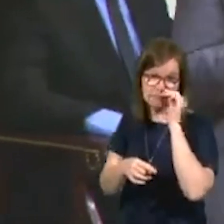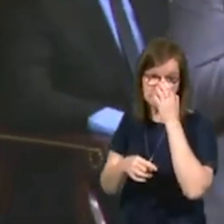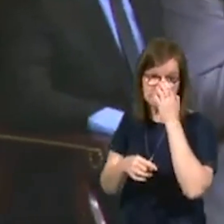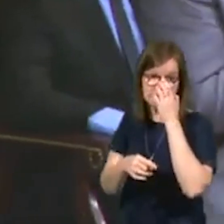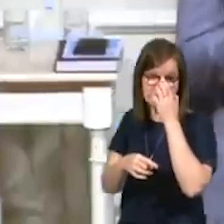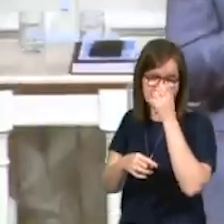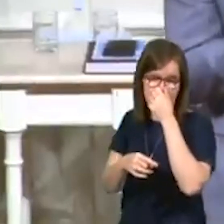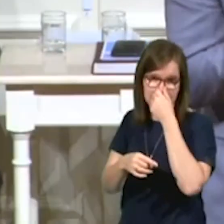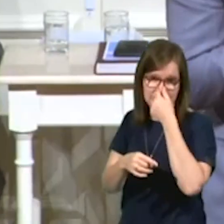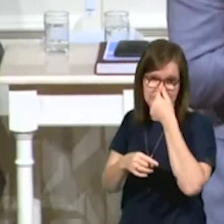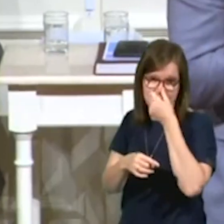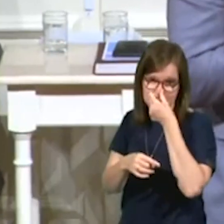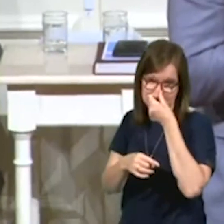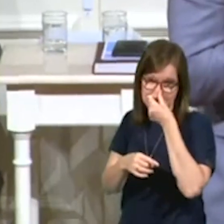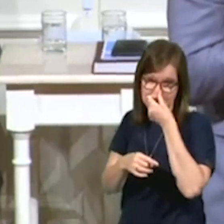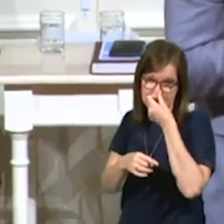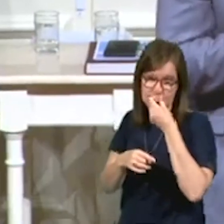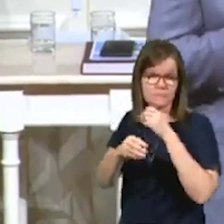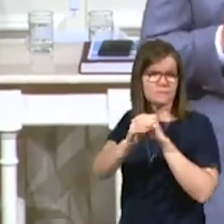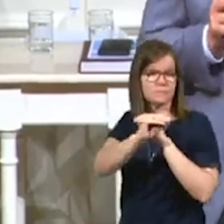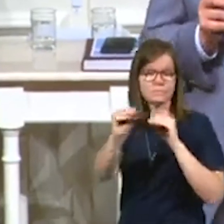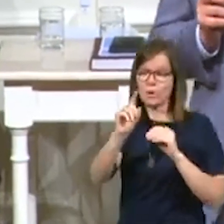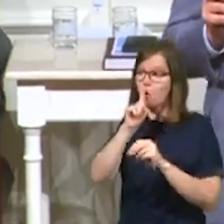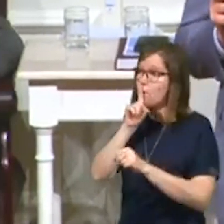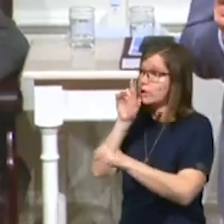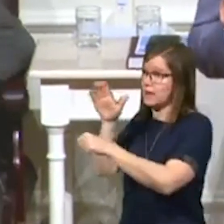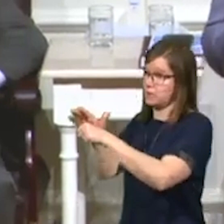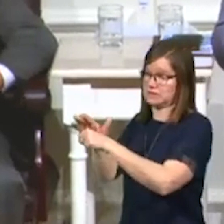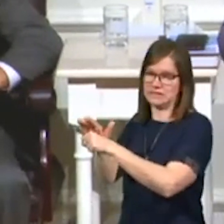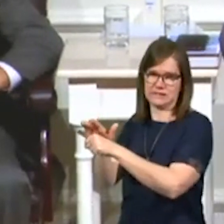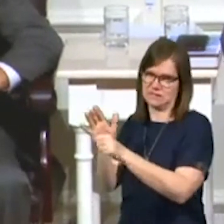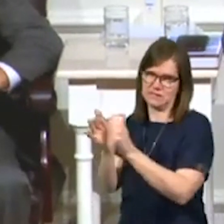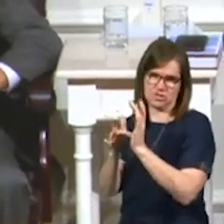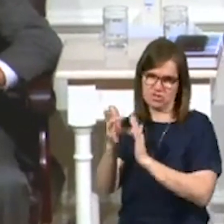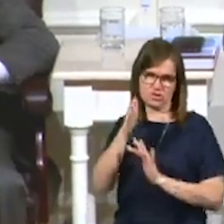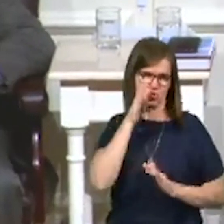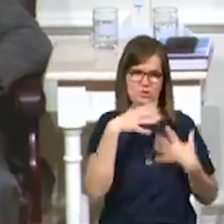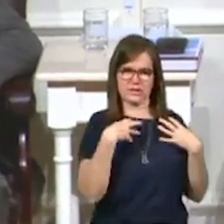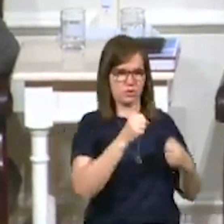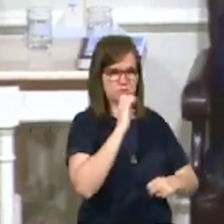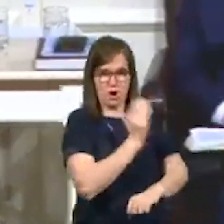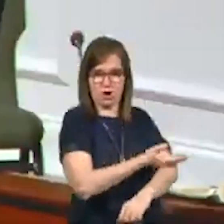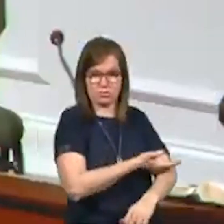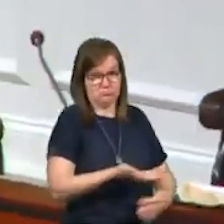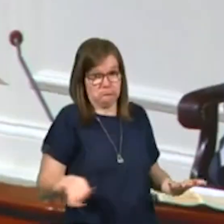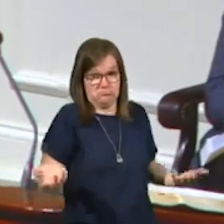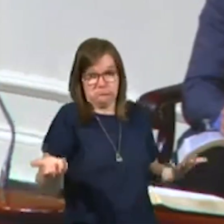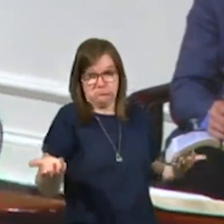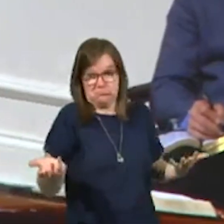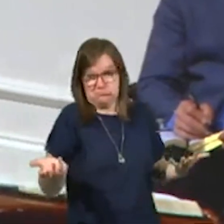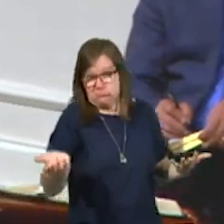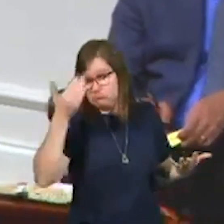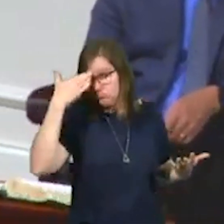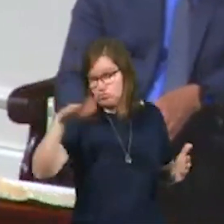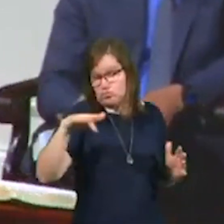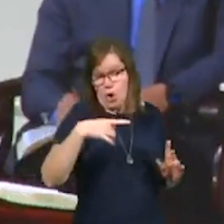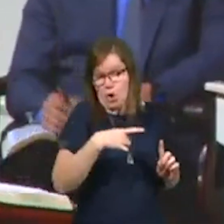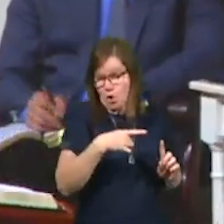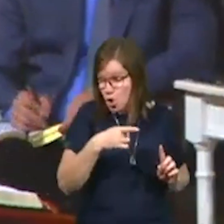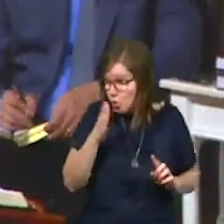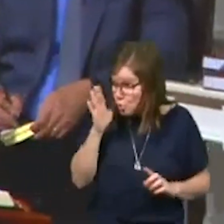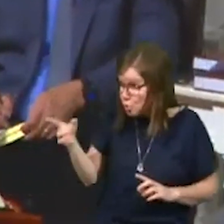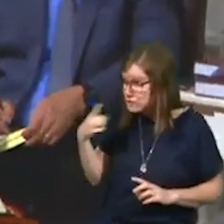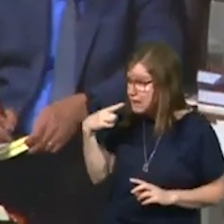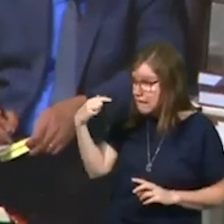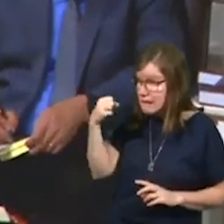She had no guarantees that Jesus was going to heal her daughter. She didn't know. She didn't know if he was